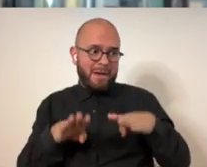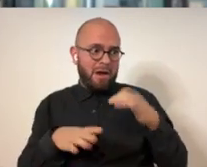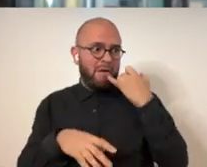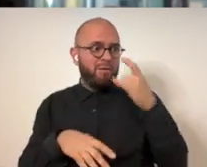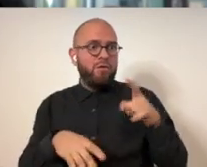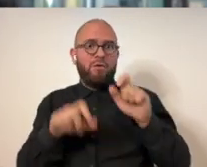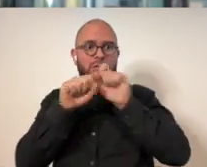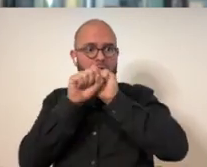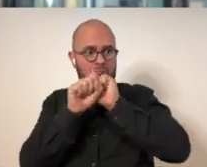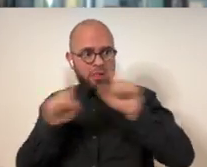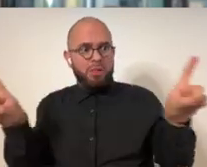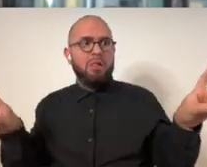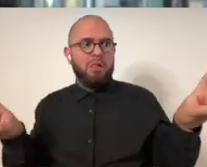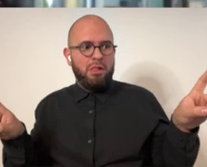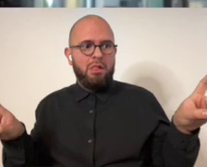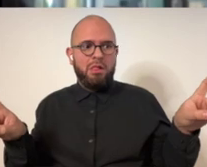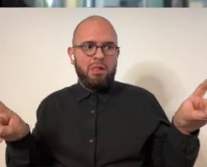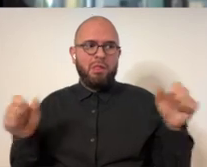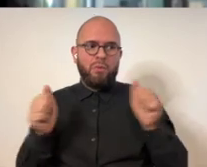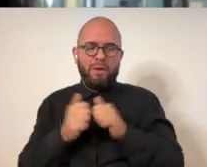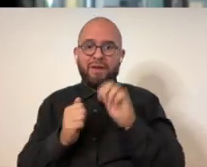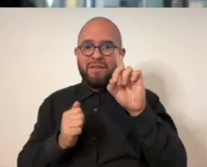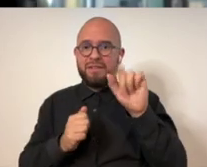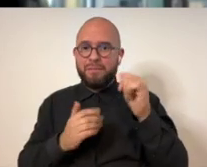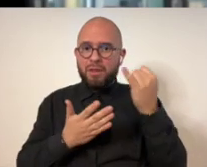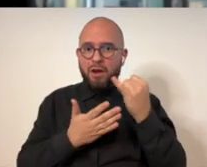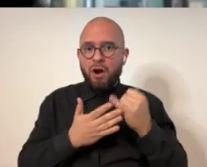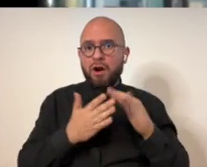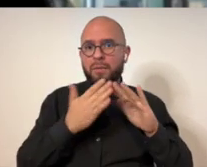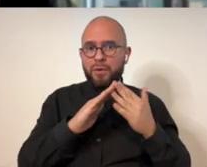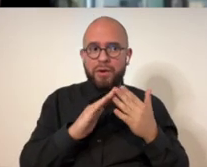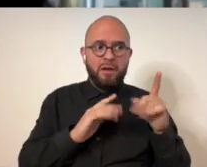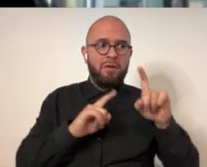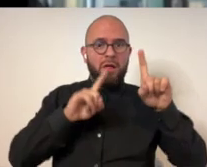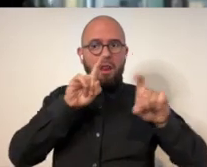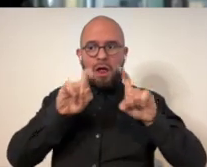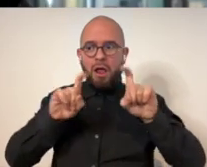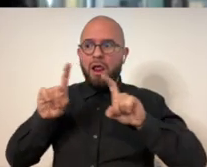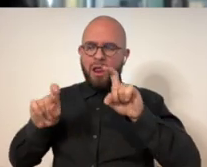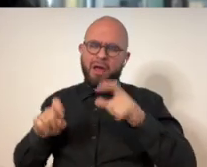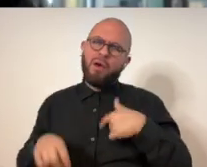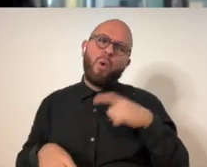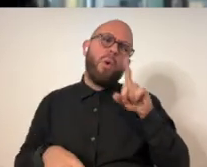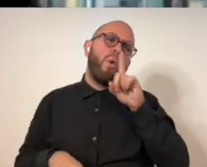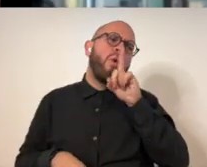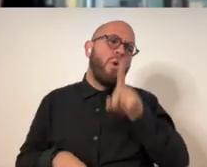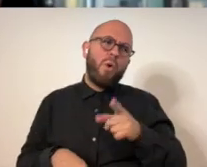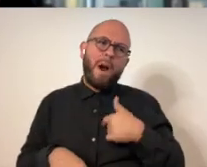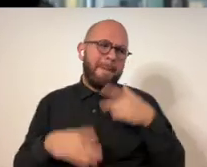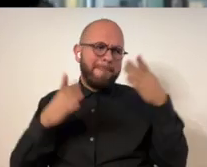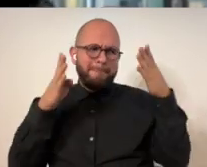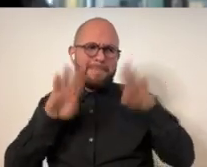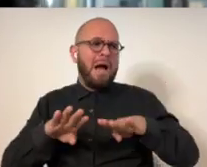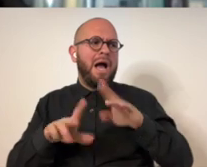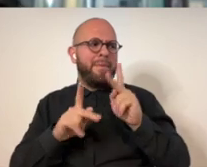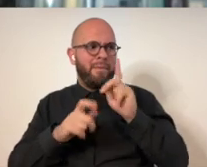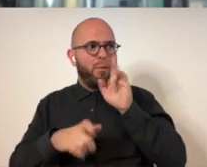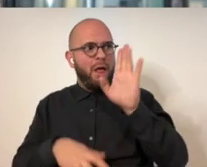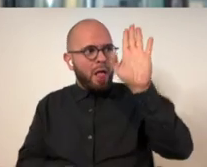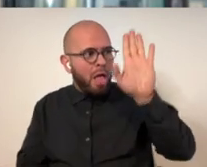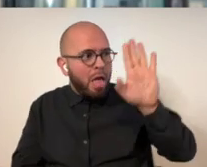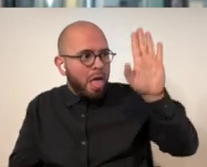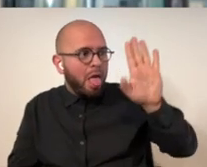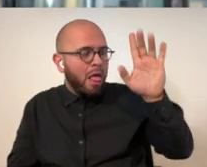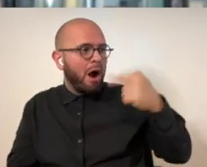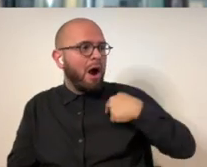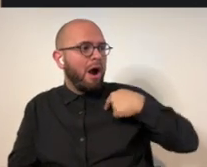everybody's got their own reasons for not wanting things. But I bet you, if you put this out there in where the disability arts community and started asking,